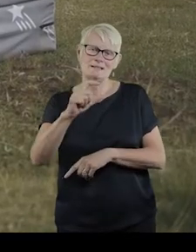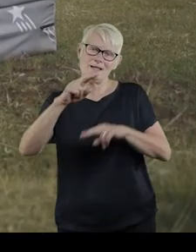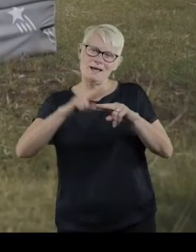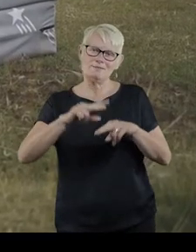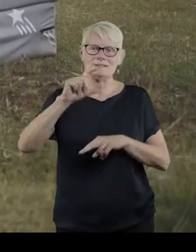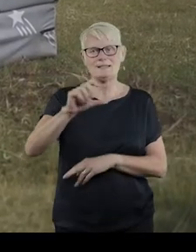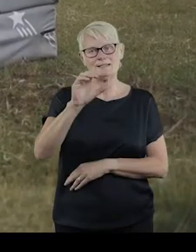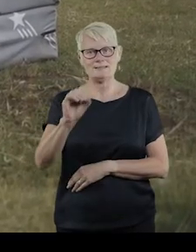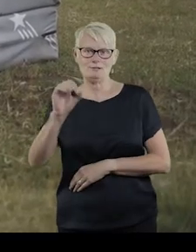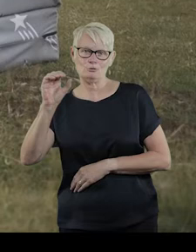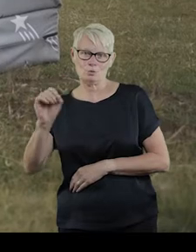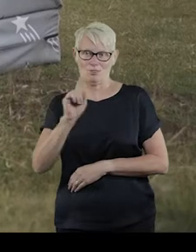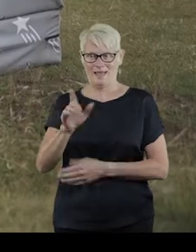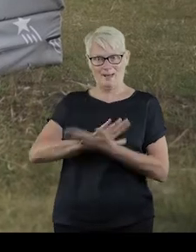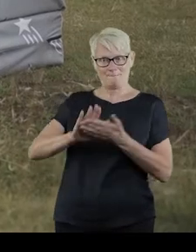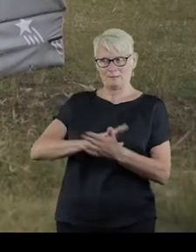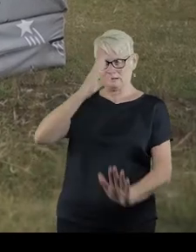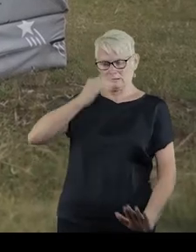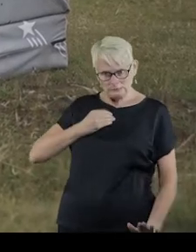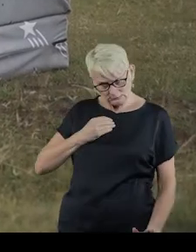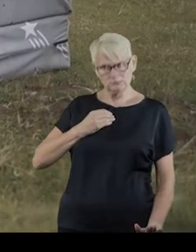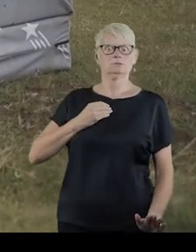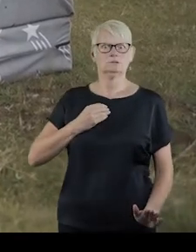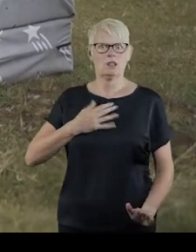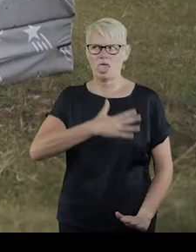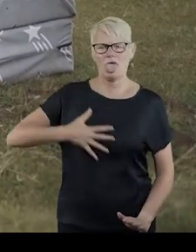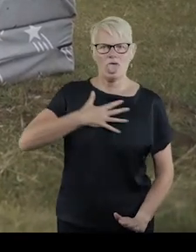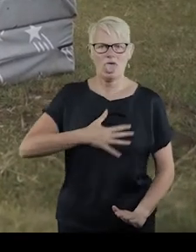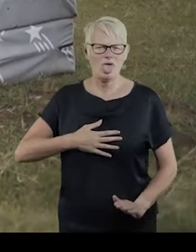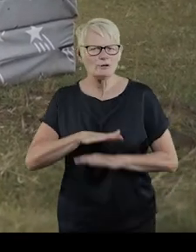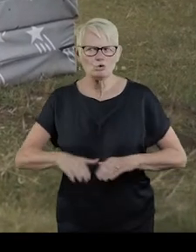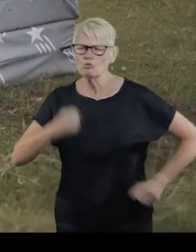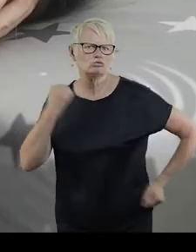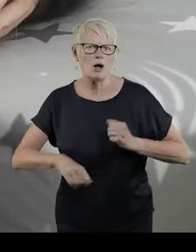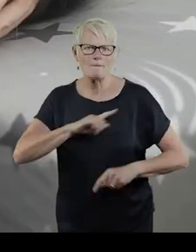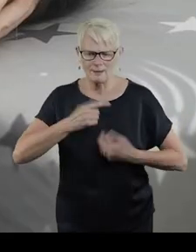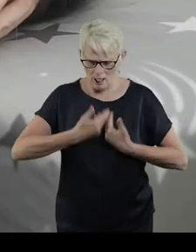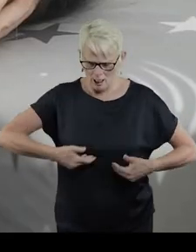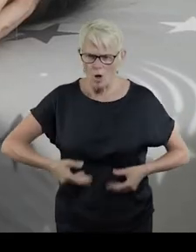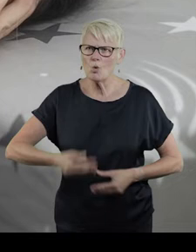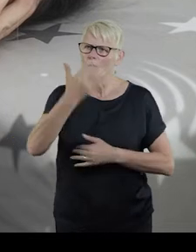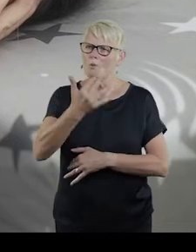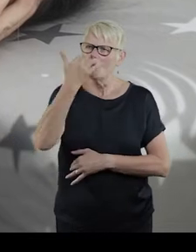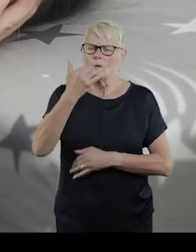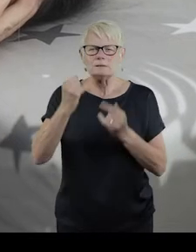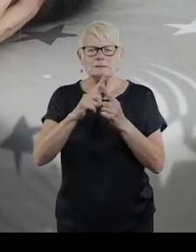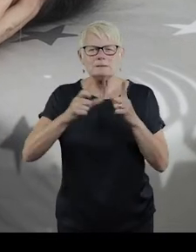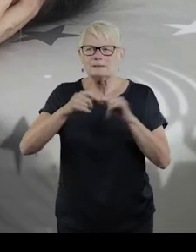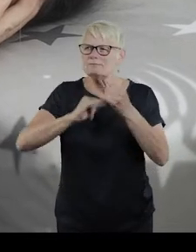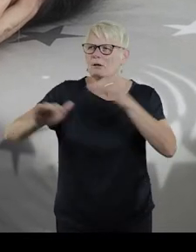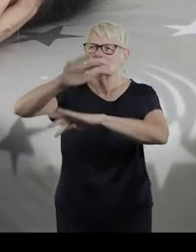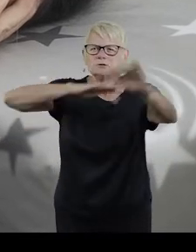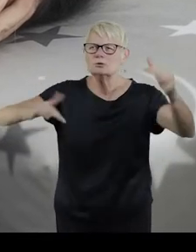colour code 7CFC00 is a warning, a curse. I don't try to run lungs full of seeds. You will be